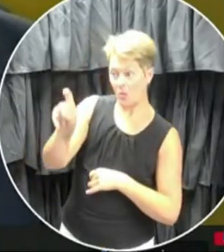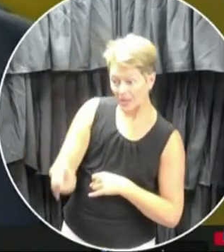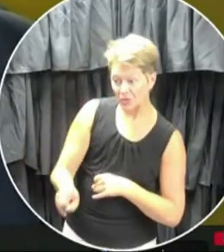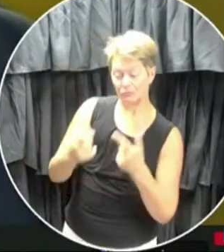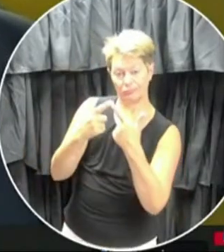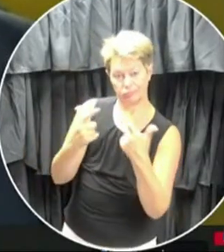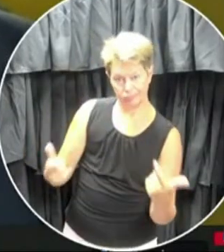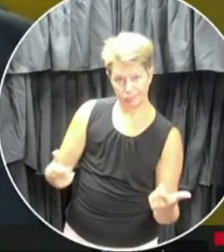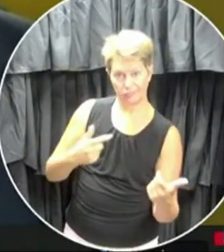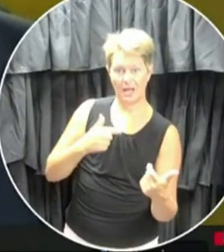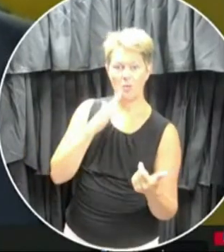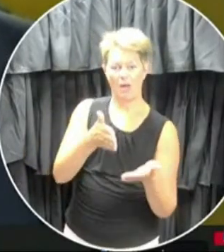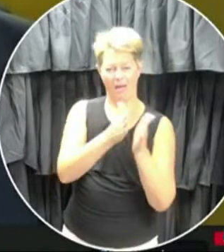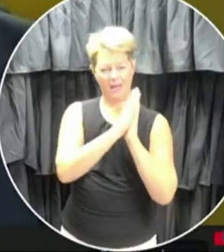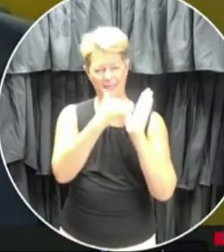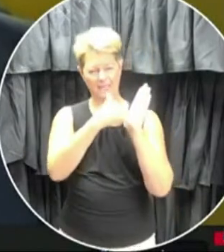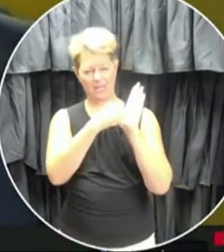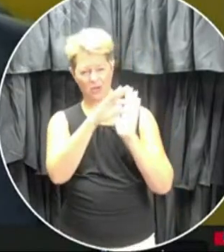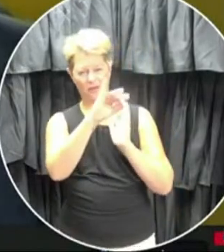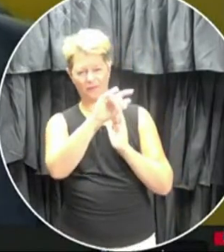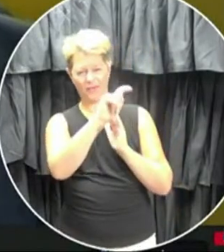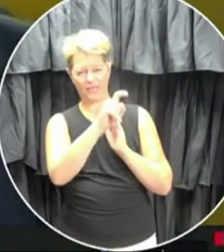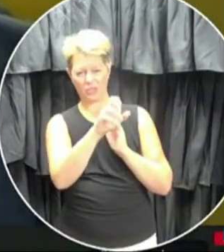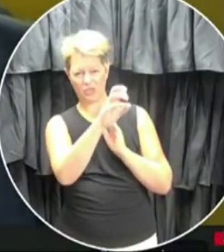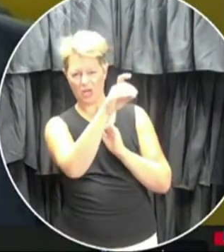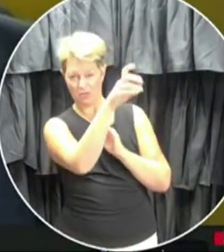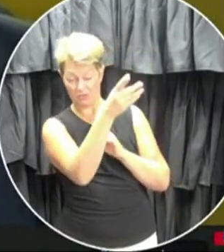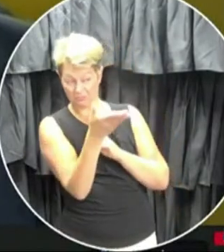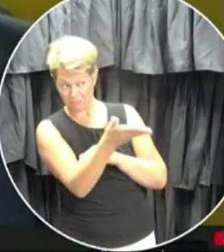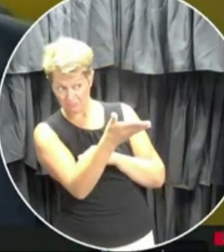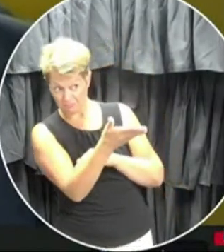Dr. Fitzgerald for any amplification of that.